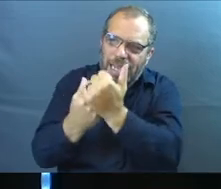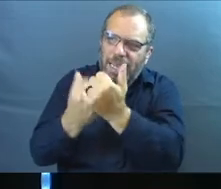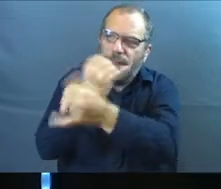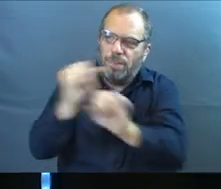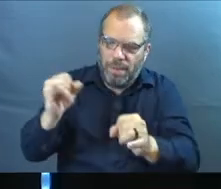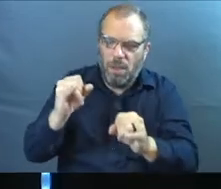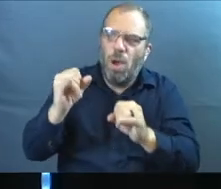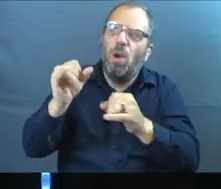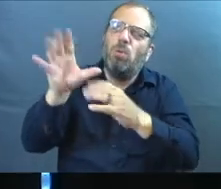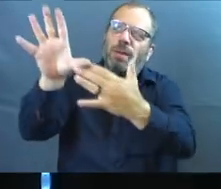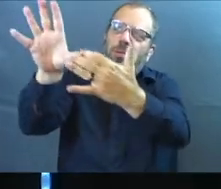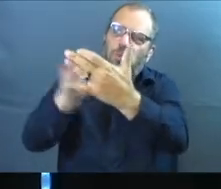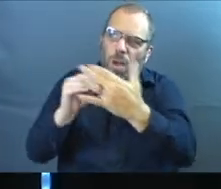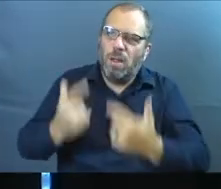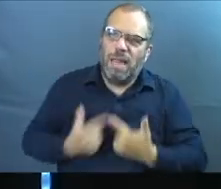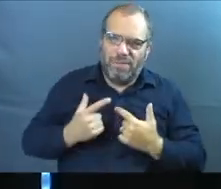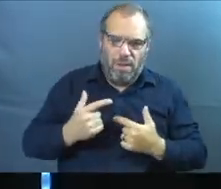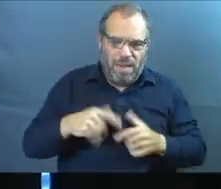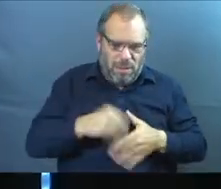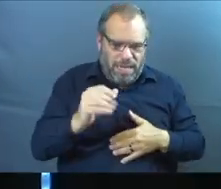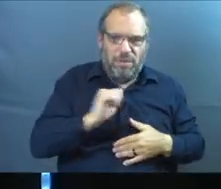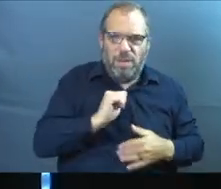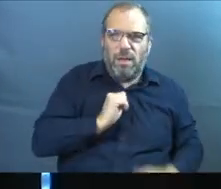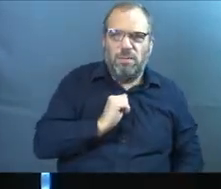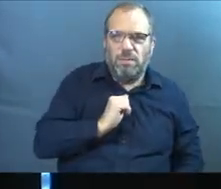We draw life from outside of ourselves.